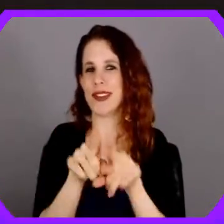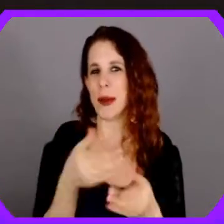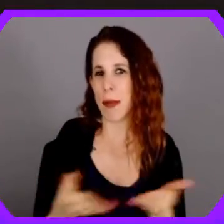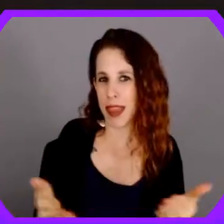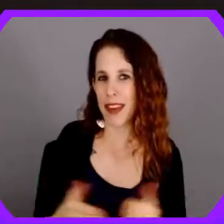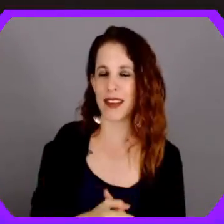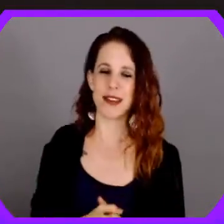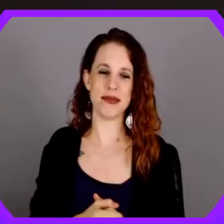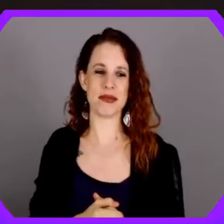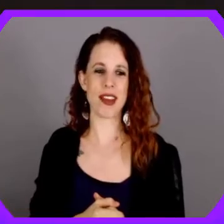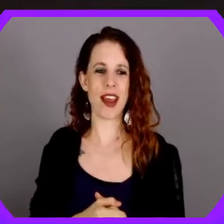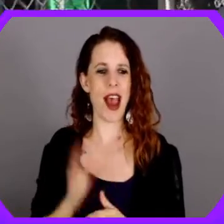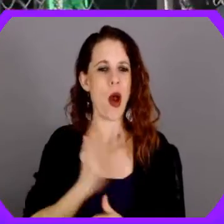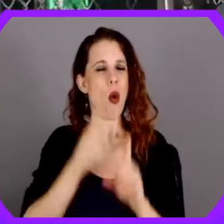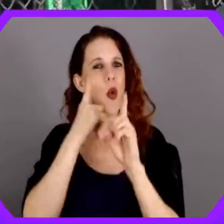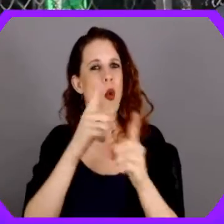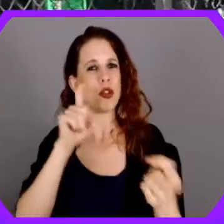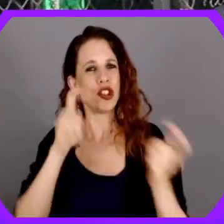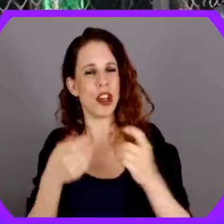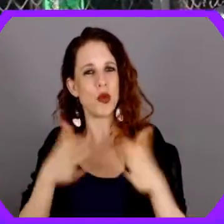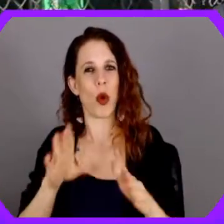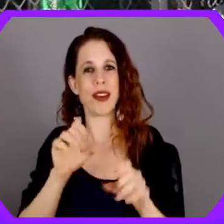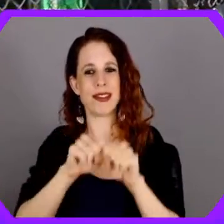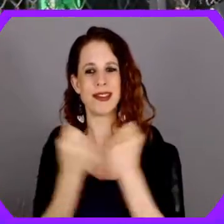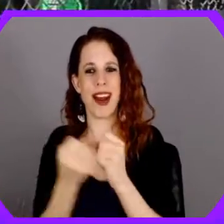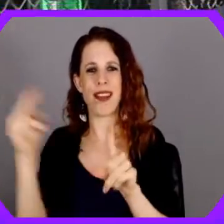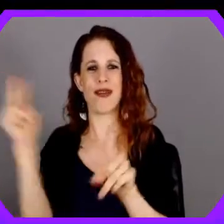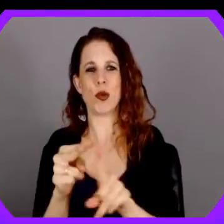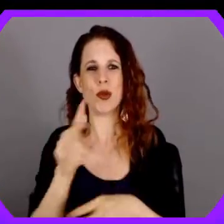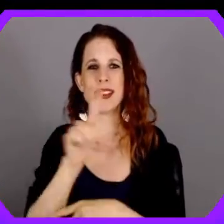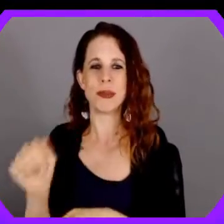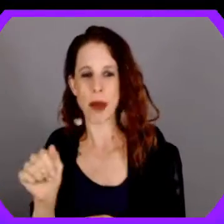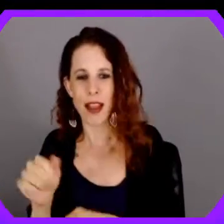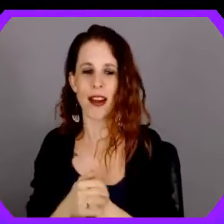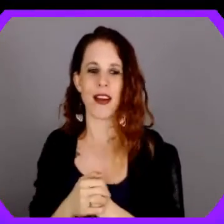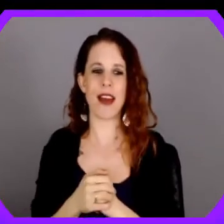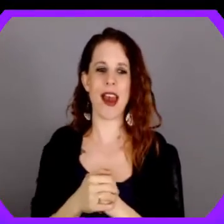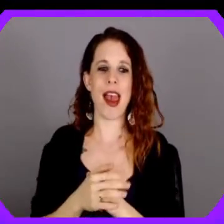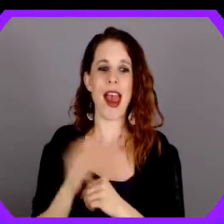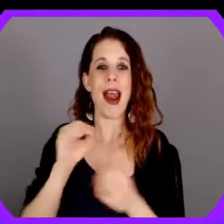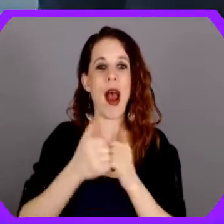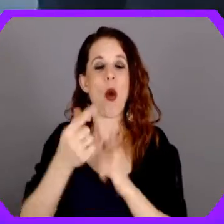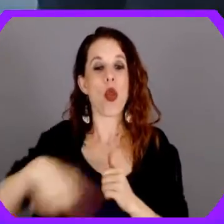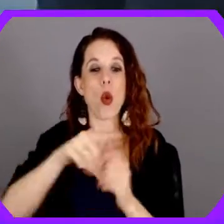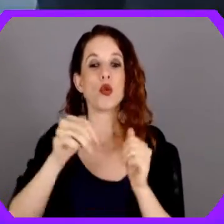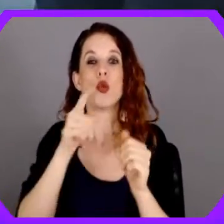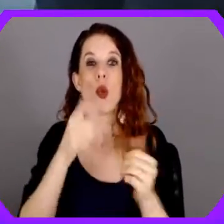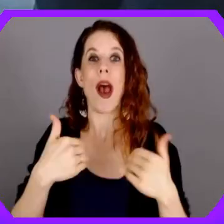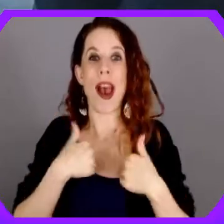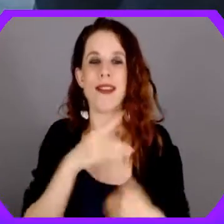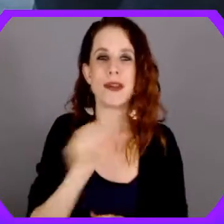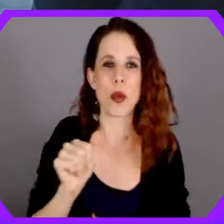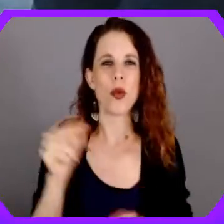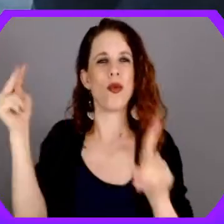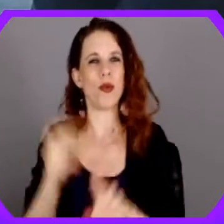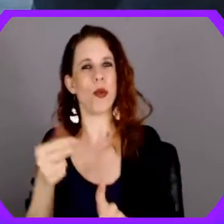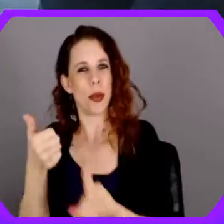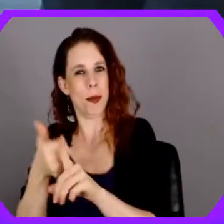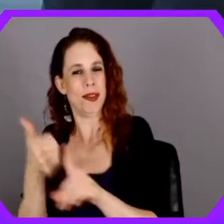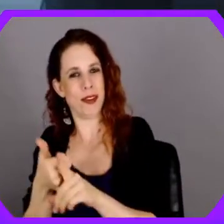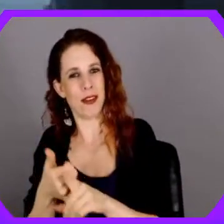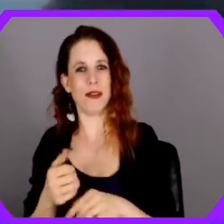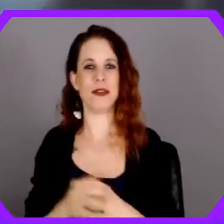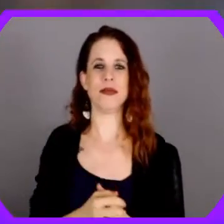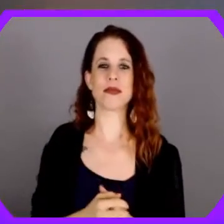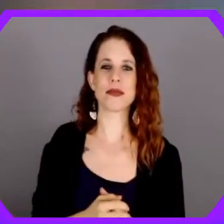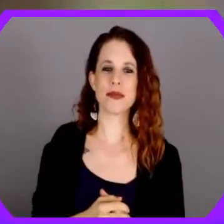people do the same thing. Our goal is to change the way society views disability. And how those with disabilities view